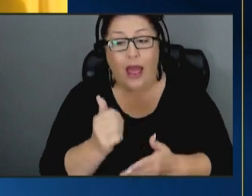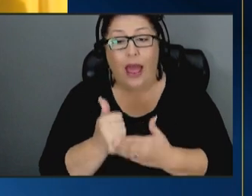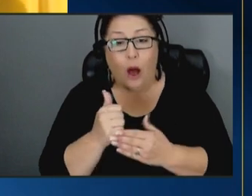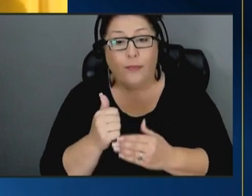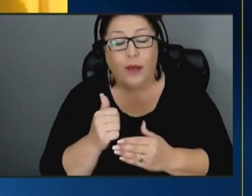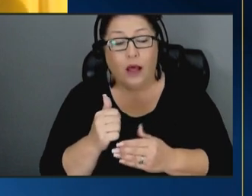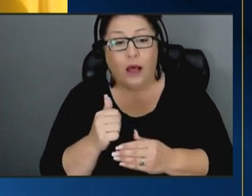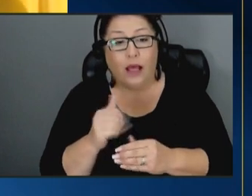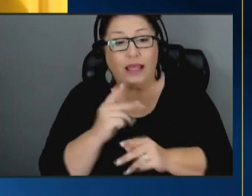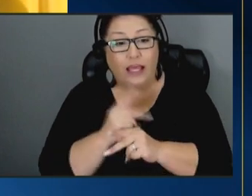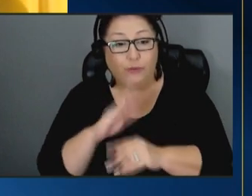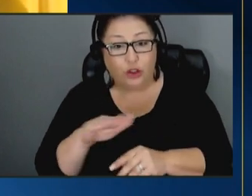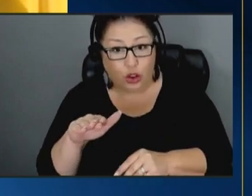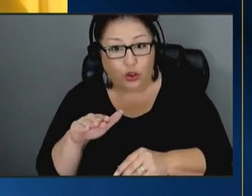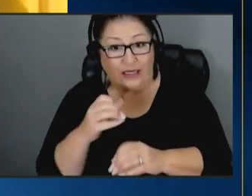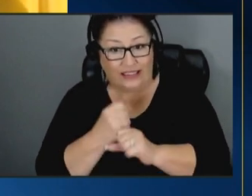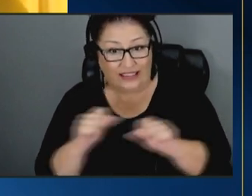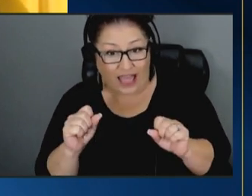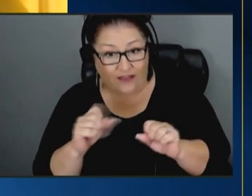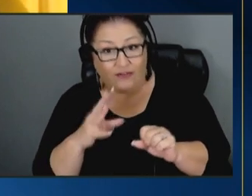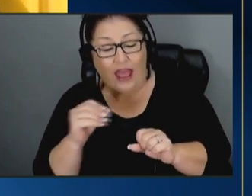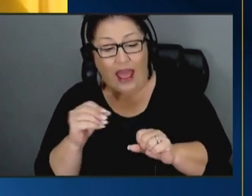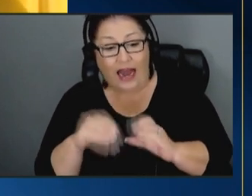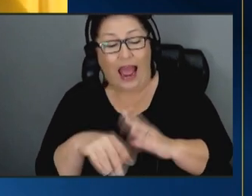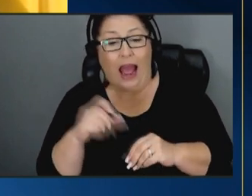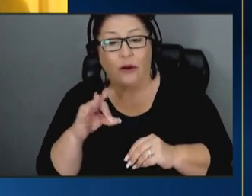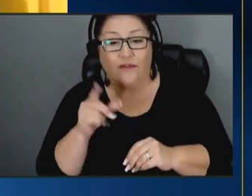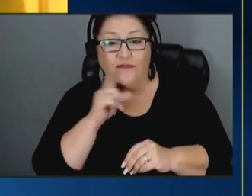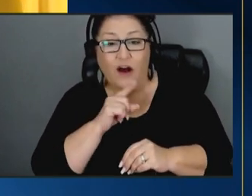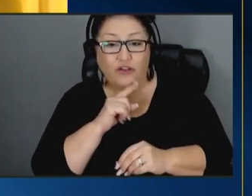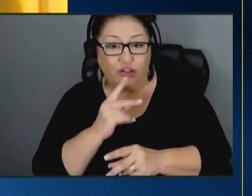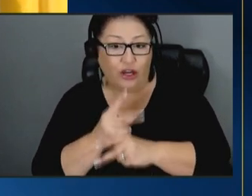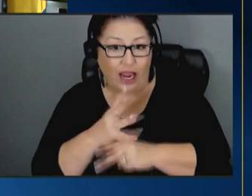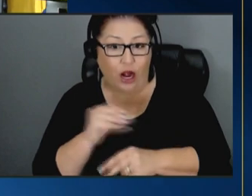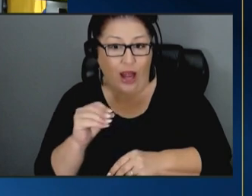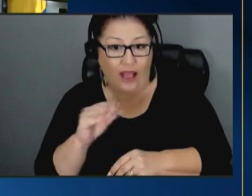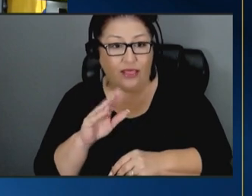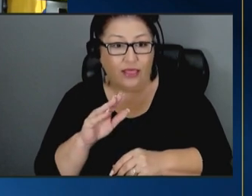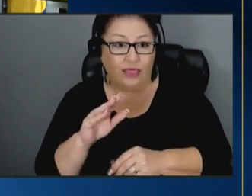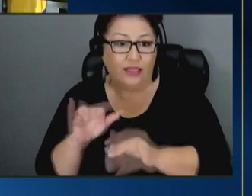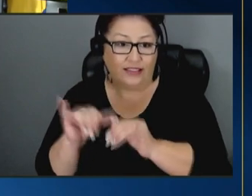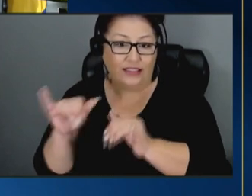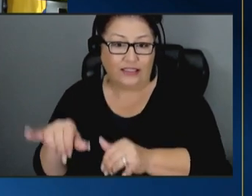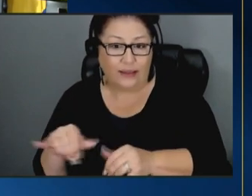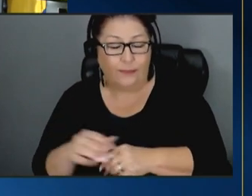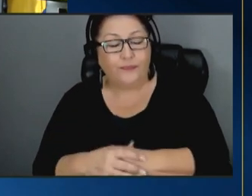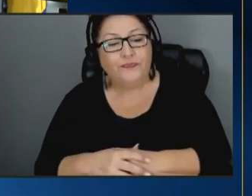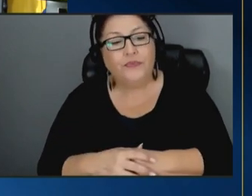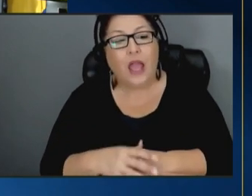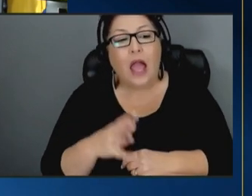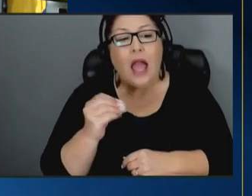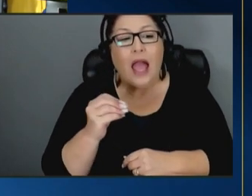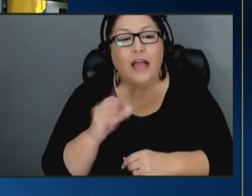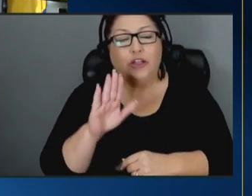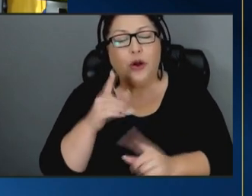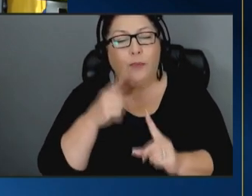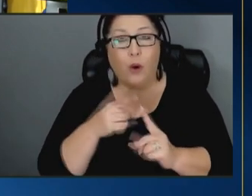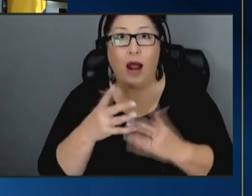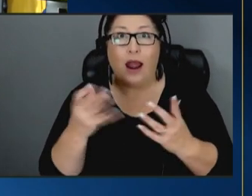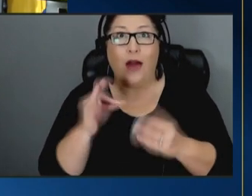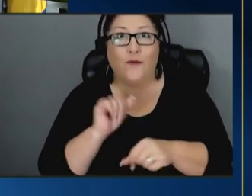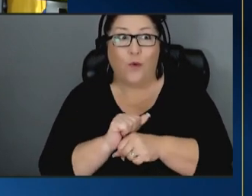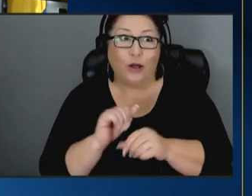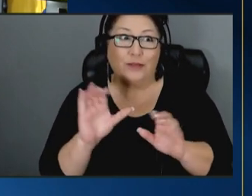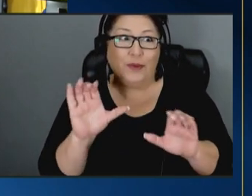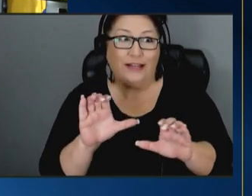well-being and keep children out of foster care and out of the child welfare system thank you david and and to your point around a lot of work to be done we recognize